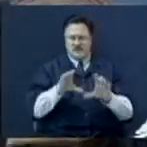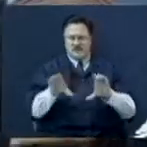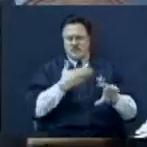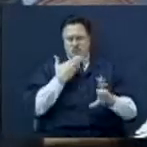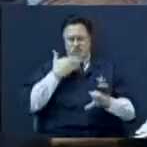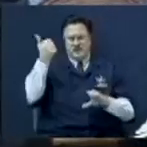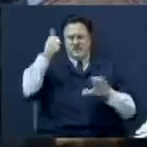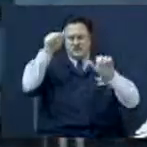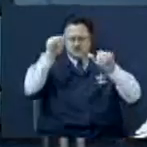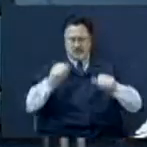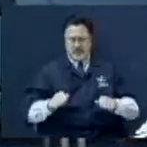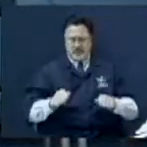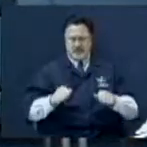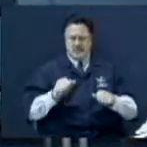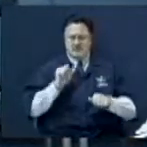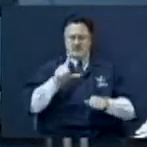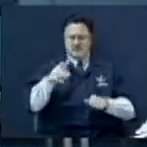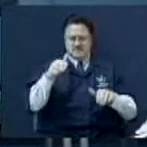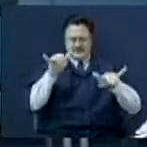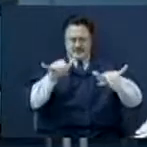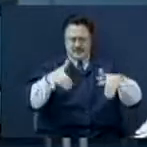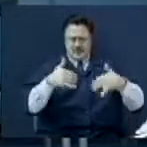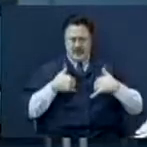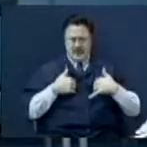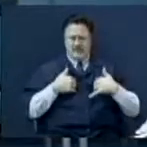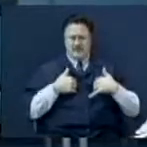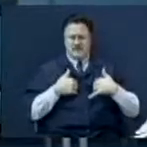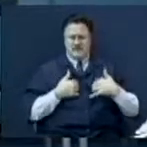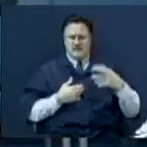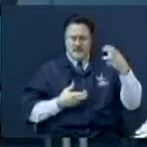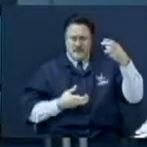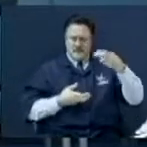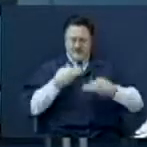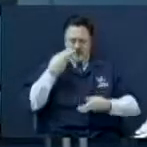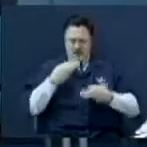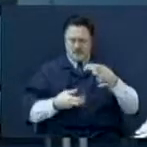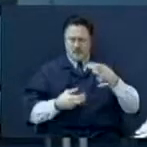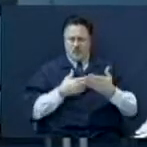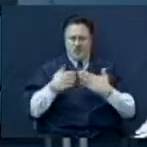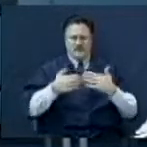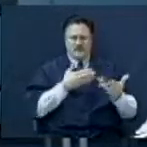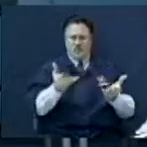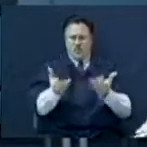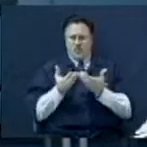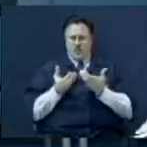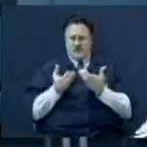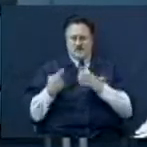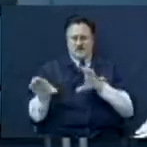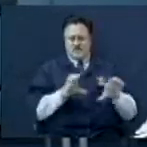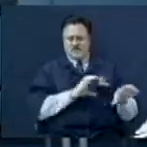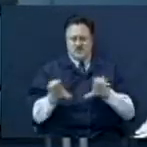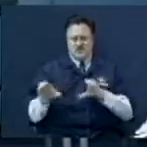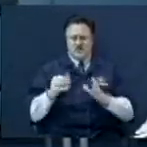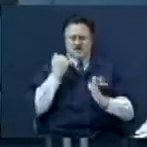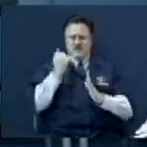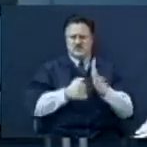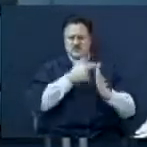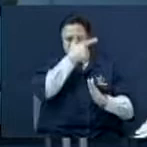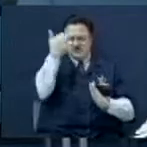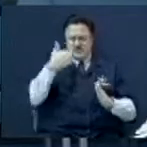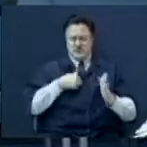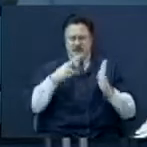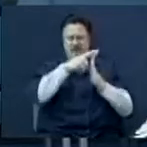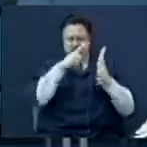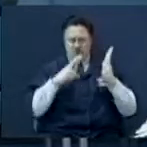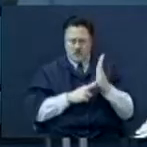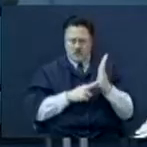still throw rocks at you. And you can't help what they say. You can rent property to them, you can do whatever to them, and just because you got rules, they want